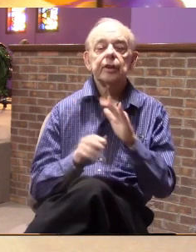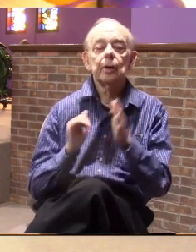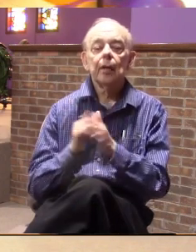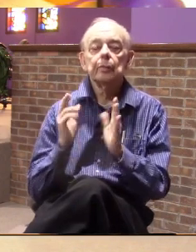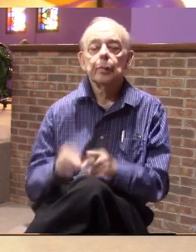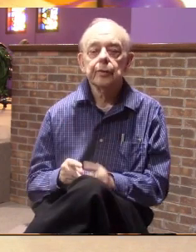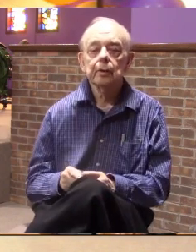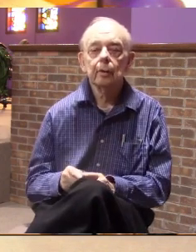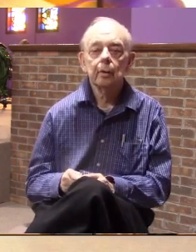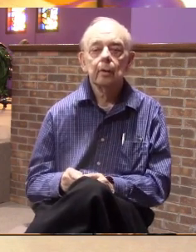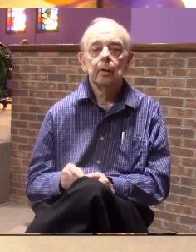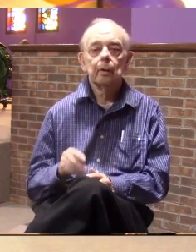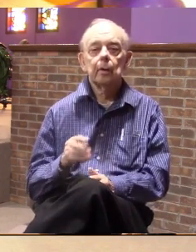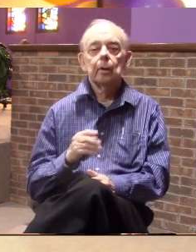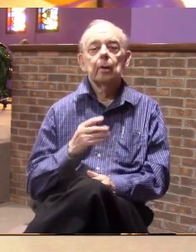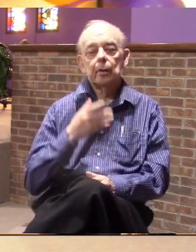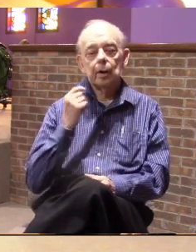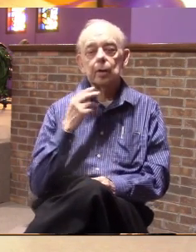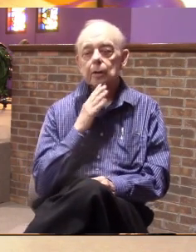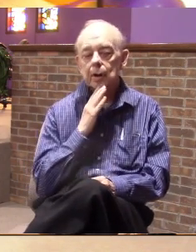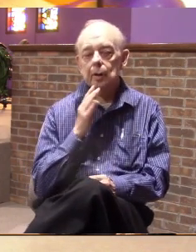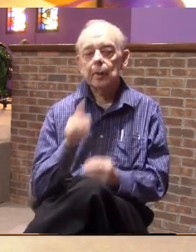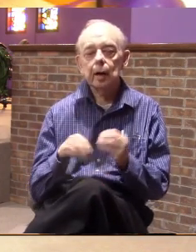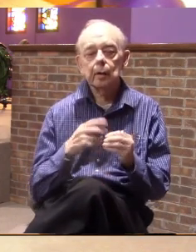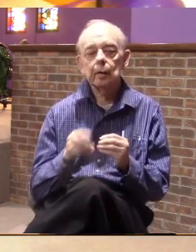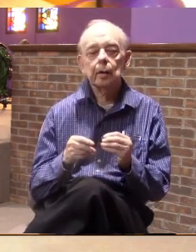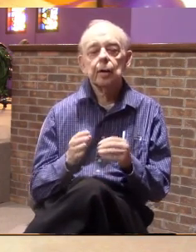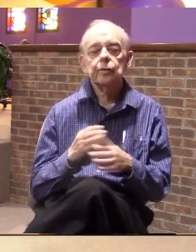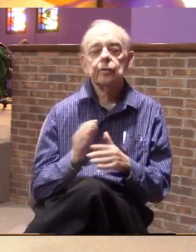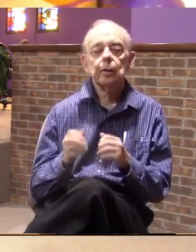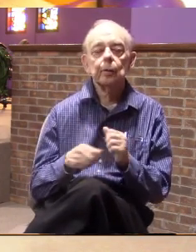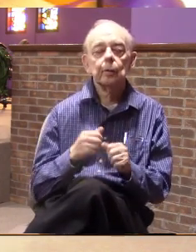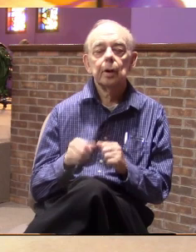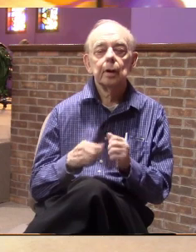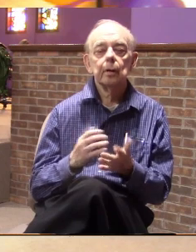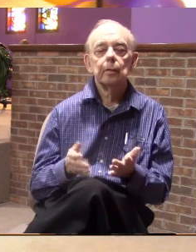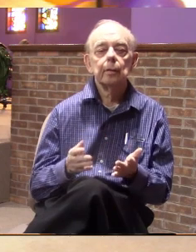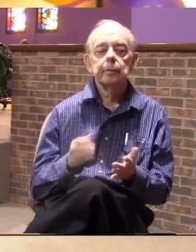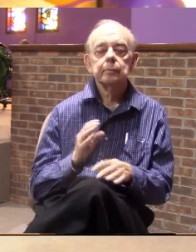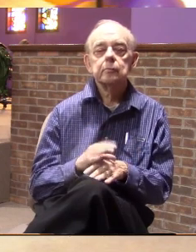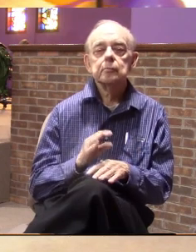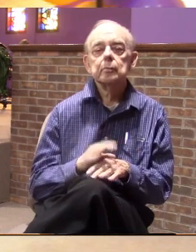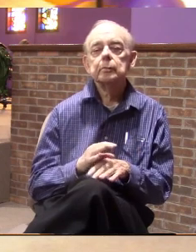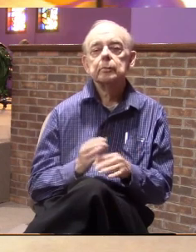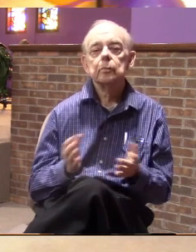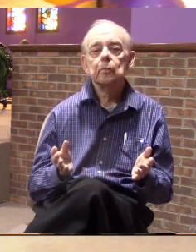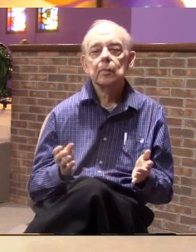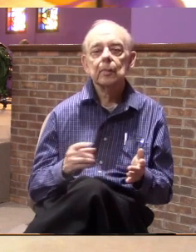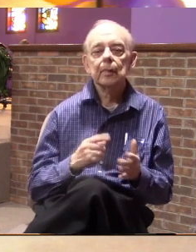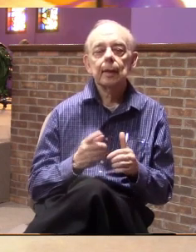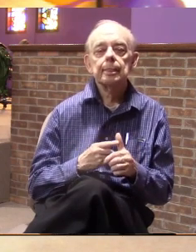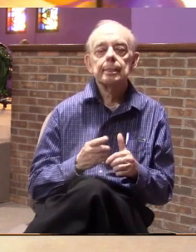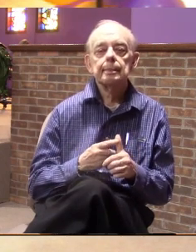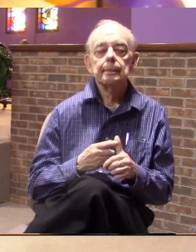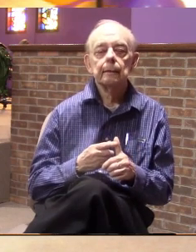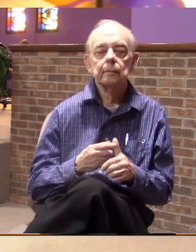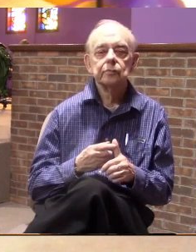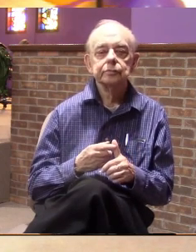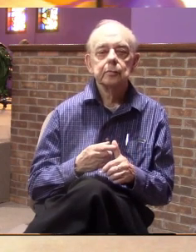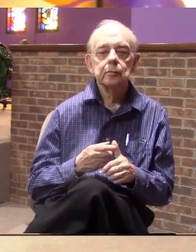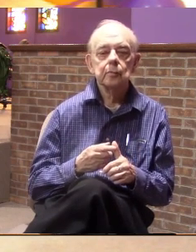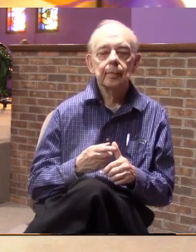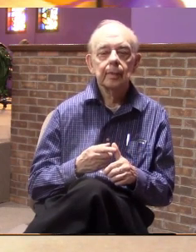We forgot about talking to each other and sharing with each other. The churches were the first ones to